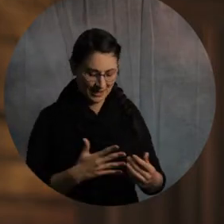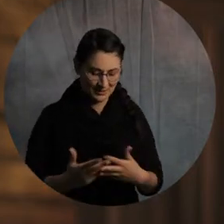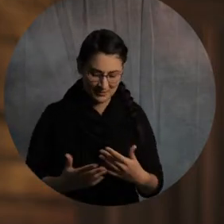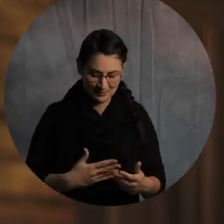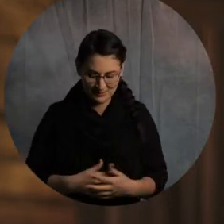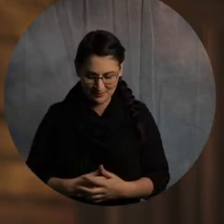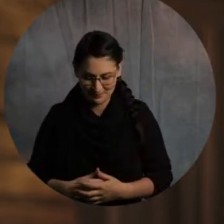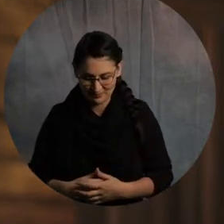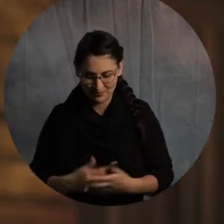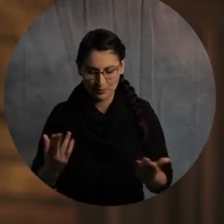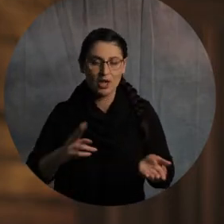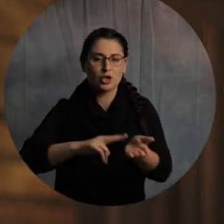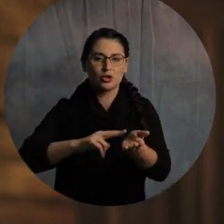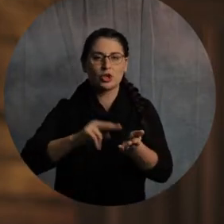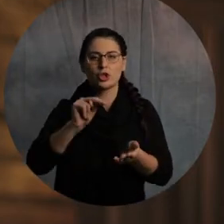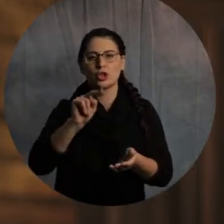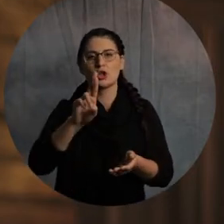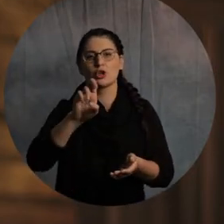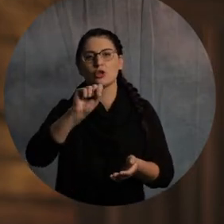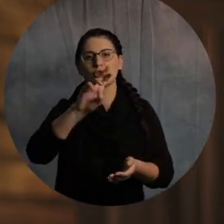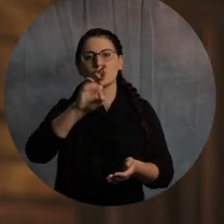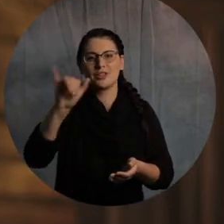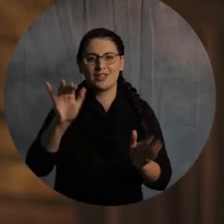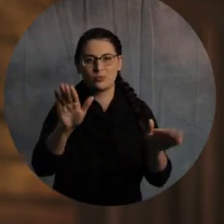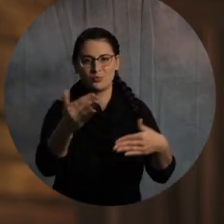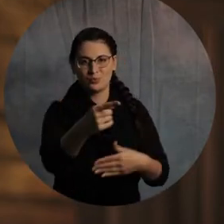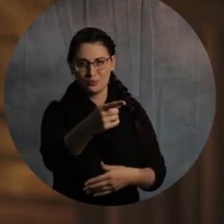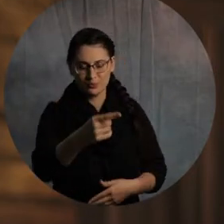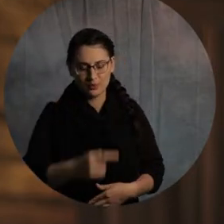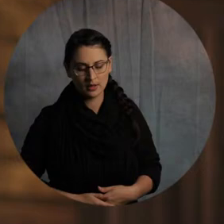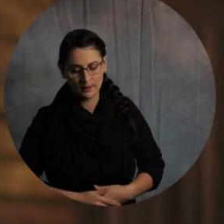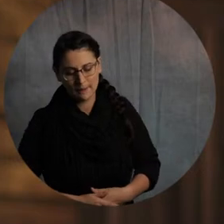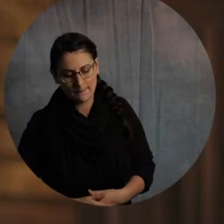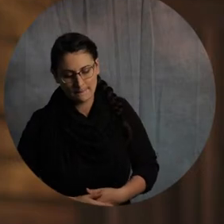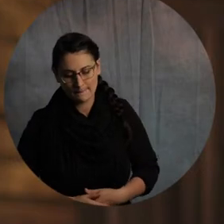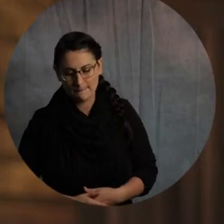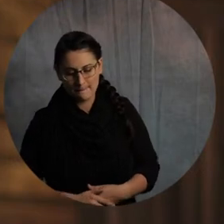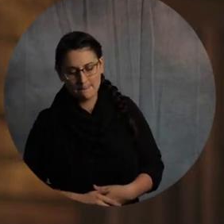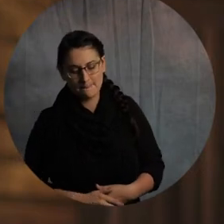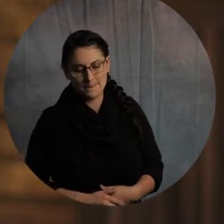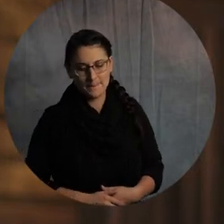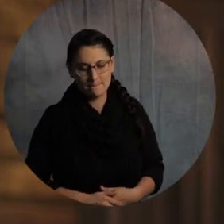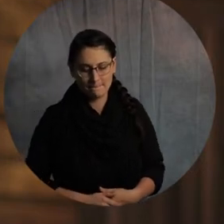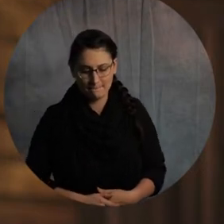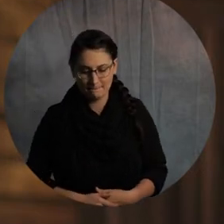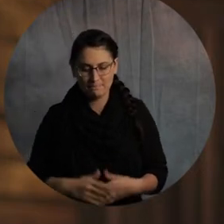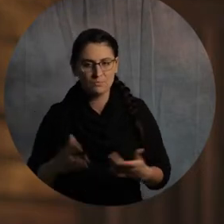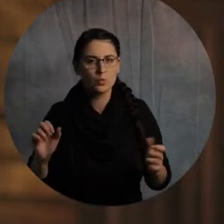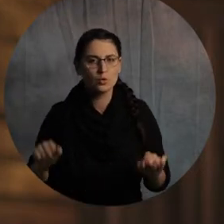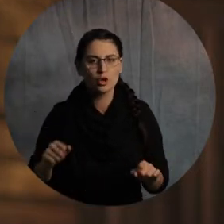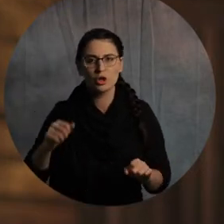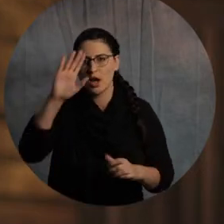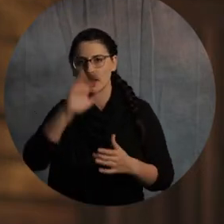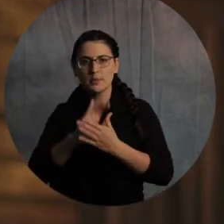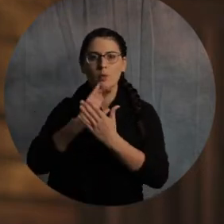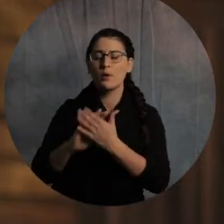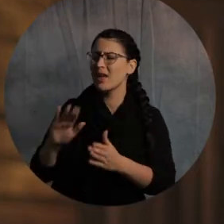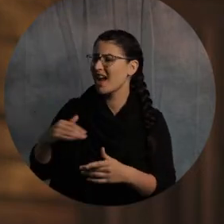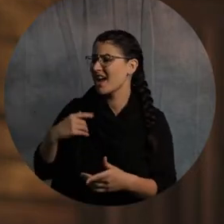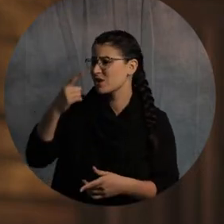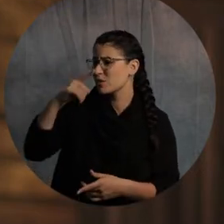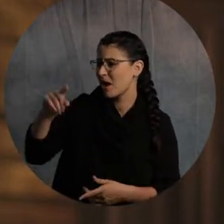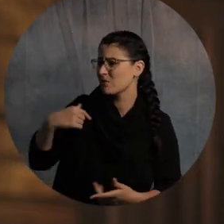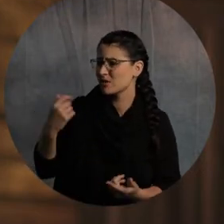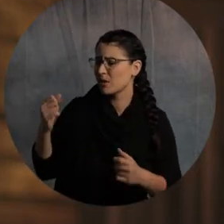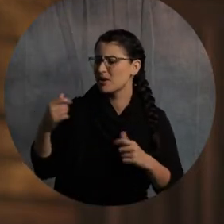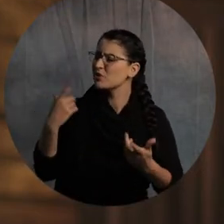Let's take the nursery, for instance. Let's say, you go, you know what, honey? Let's, let's labor together in the kingdom of God, volunteer to work in the nursery adventure.